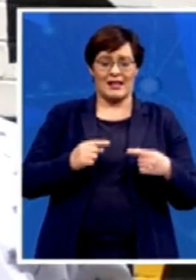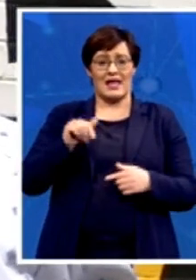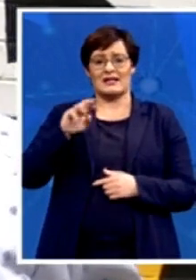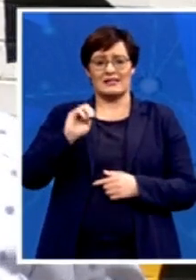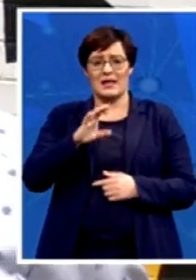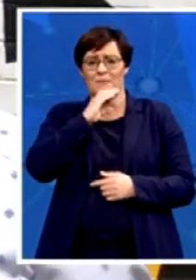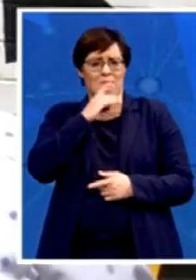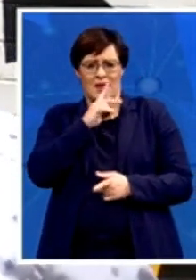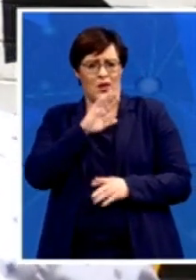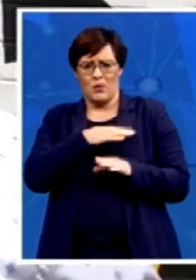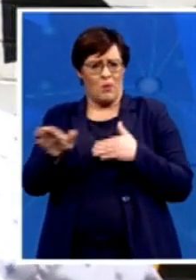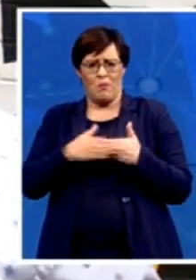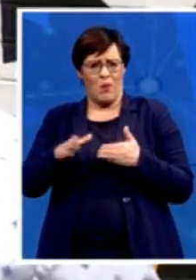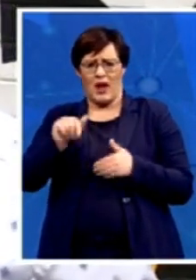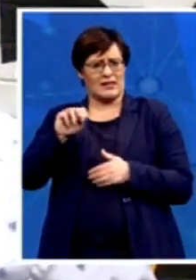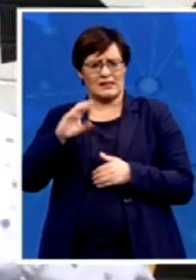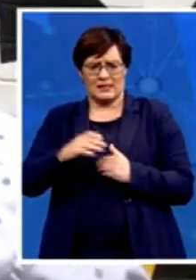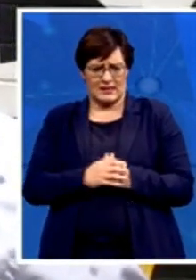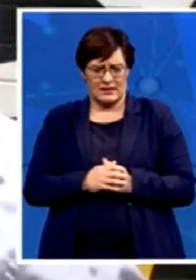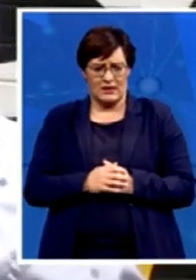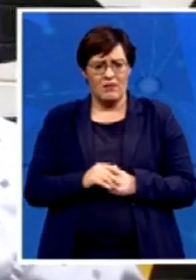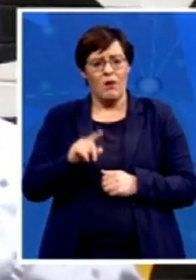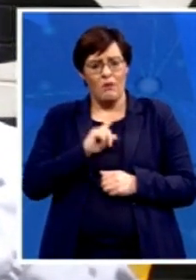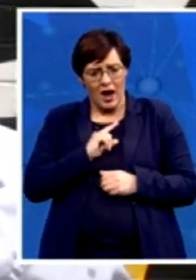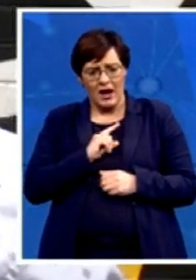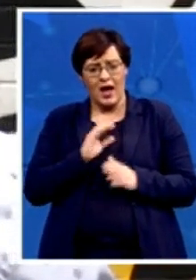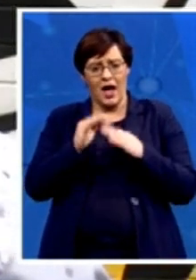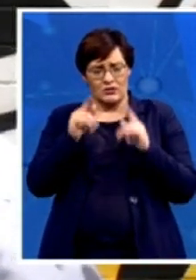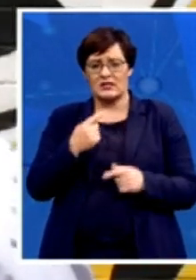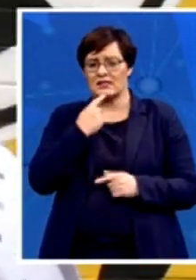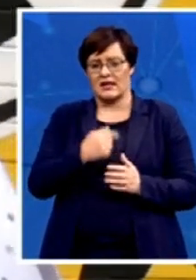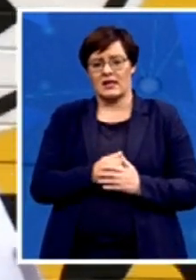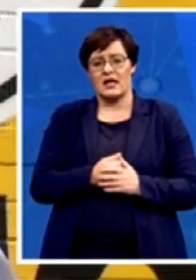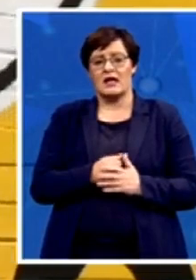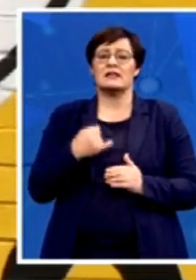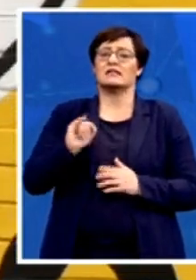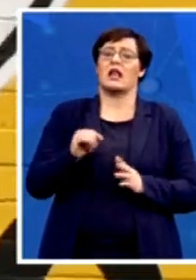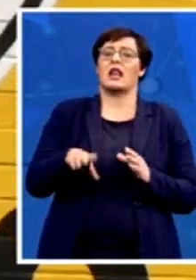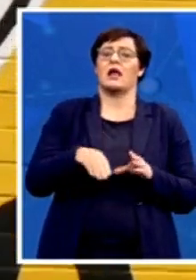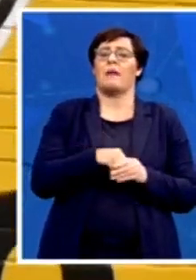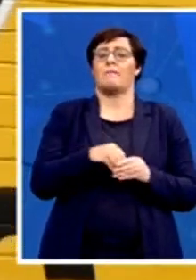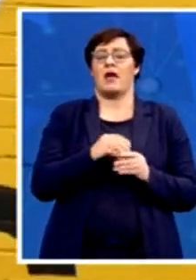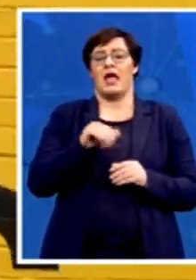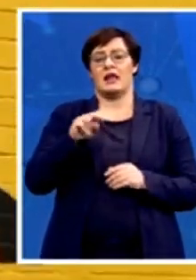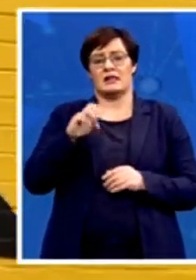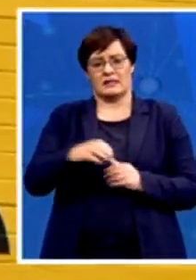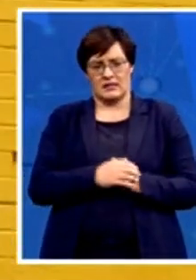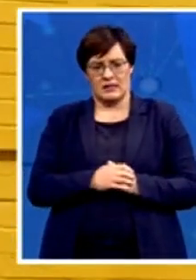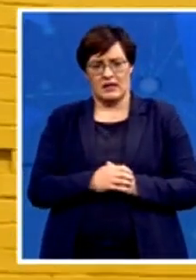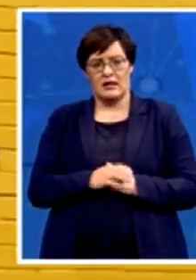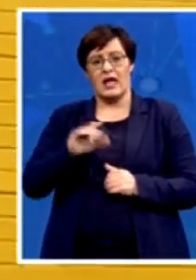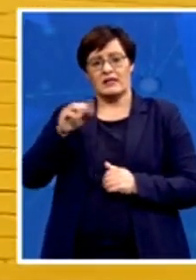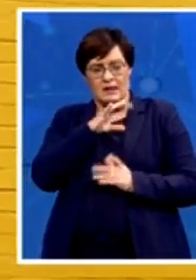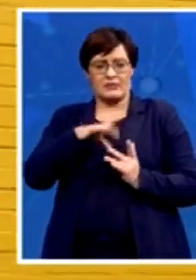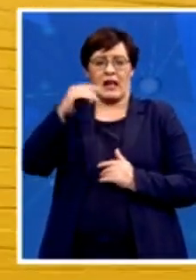many of them, as they are getting into their houses, they are saying they are still members of the ANC. They are ANC. People must elect them. They have been sent by the ANC. So